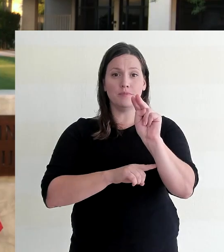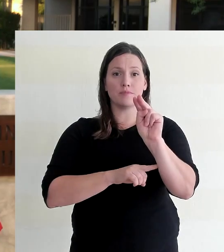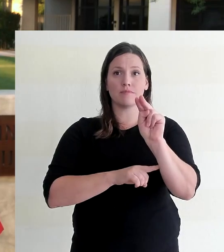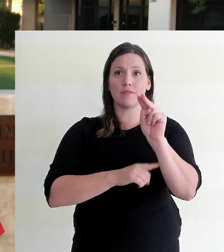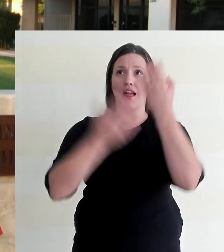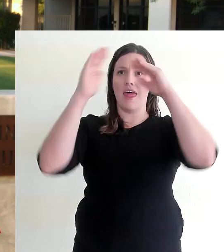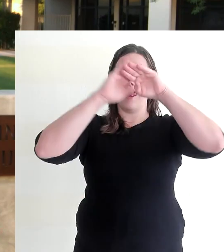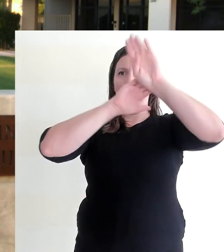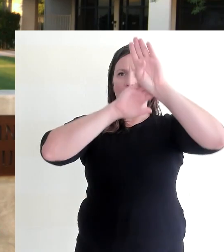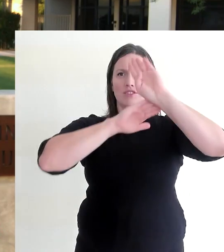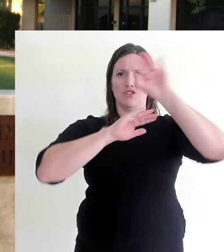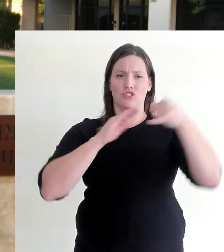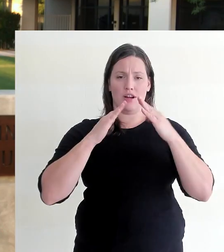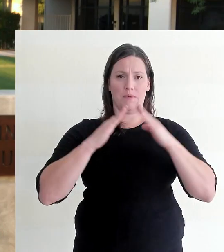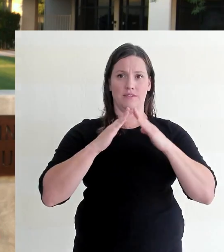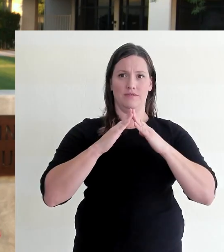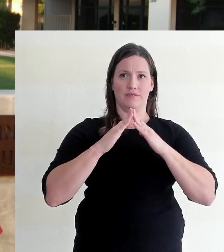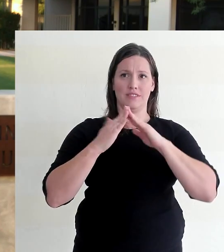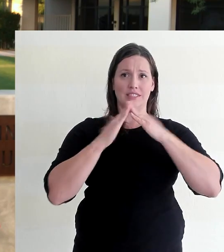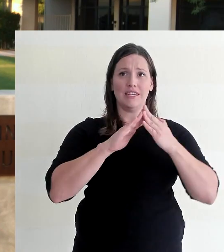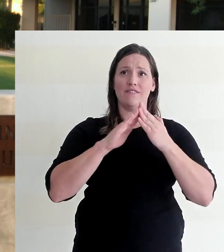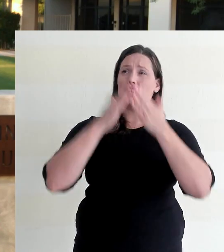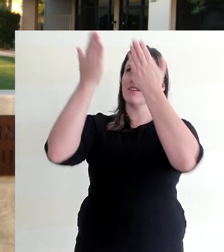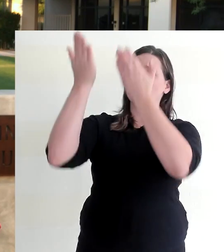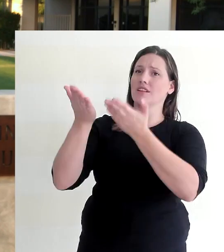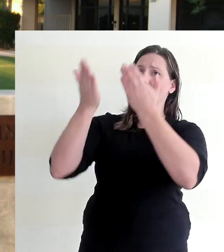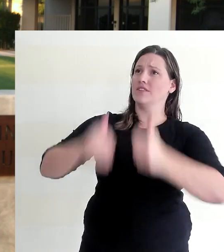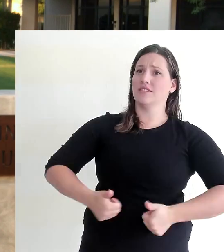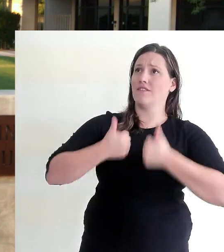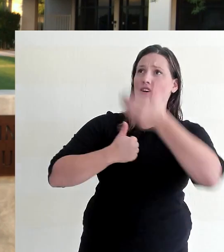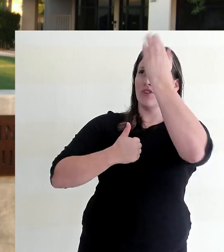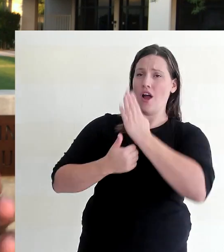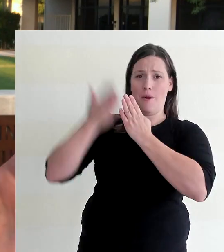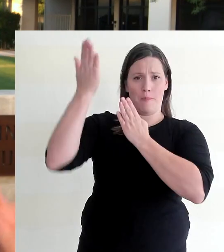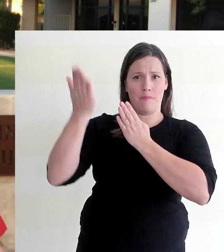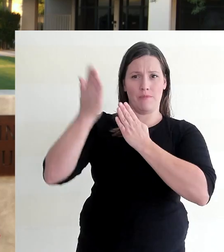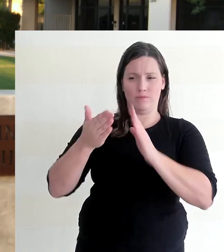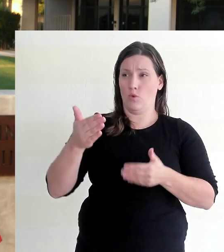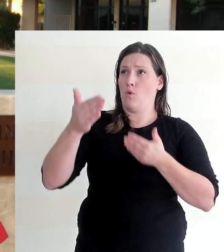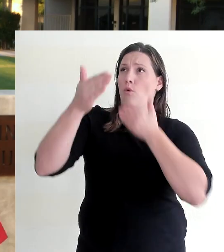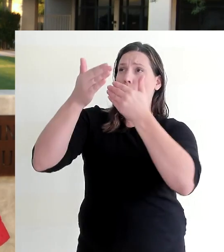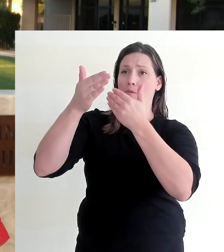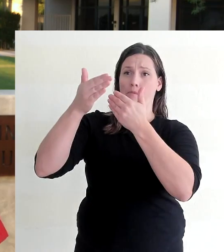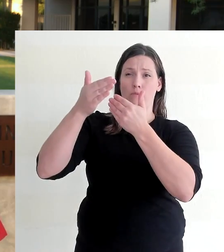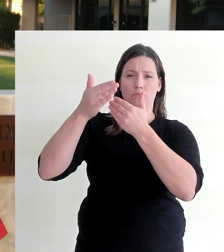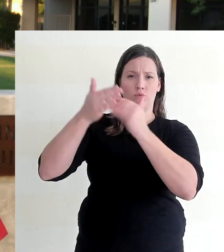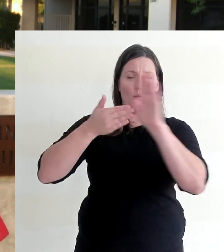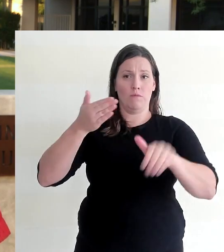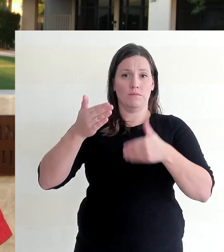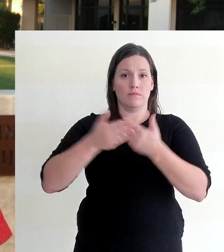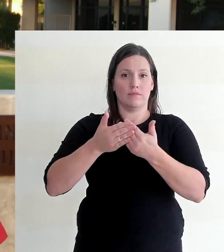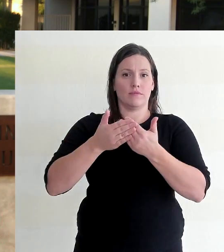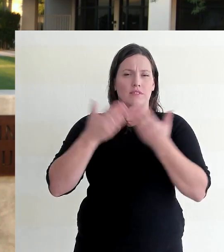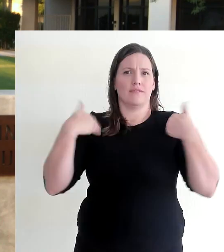to the city of the living God, that we come near to thousands and thousands of angels in joyful